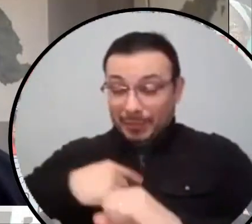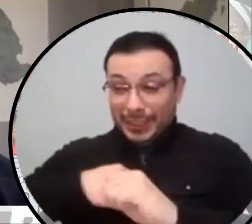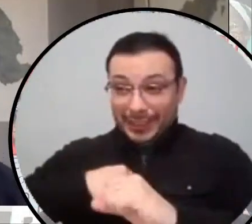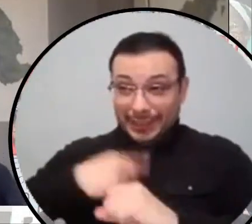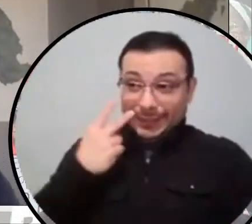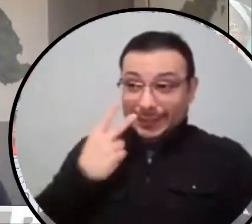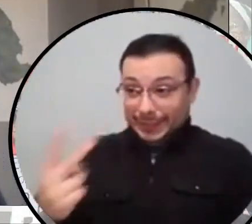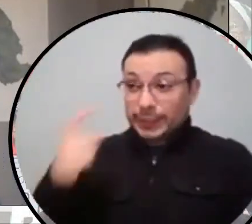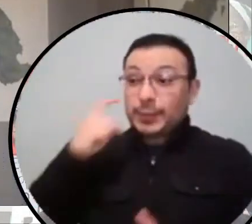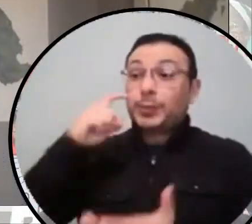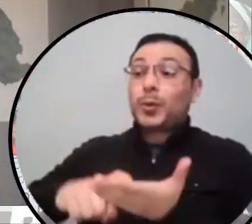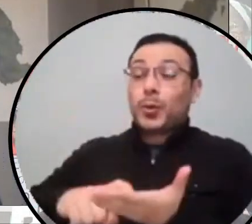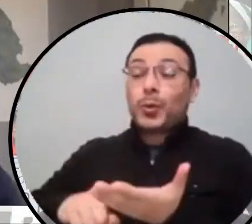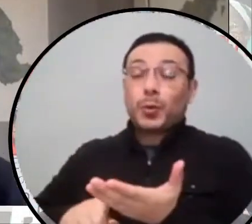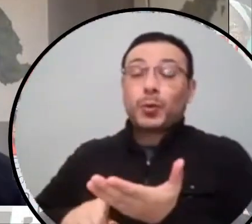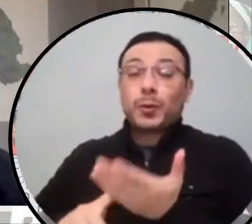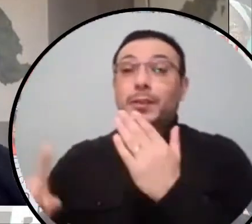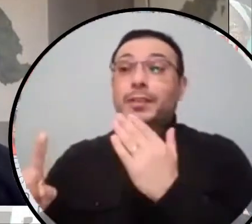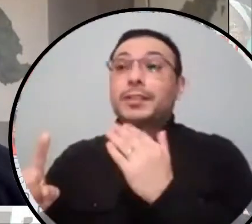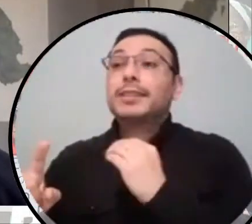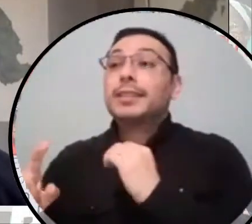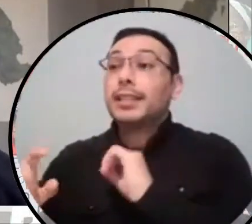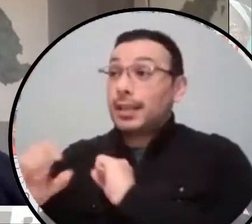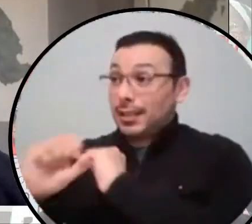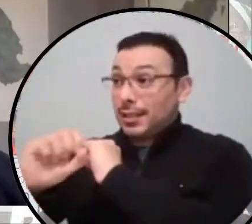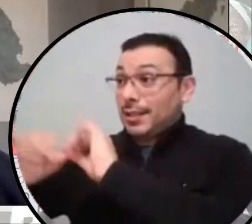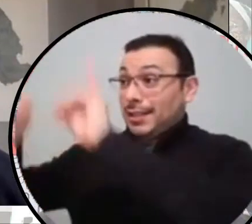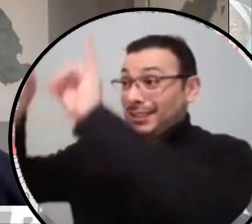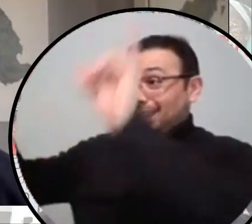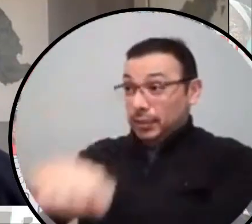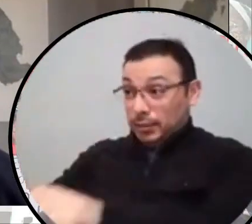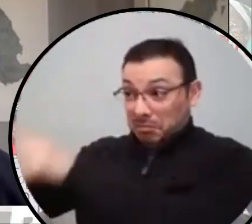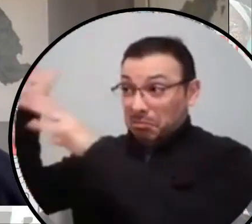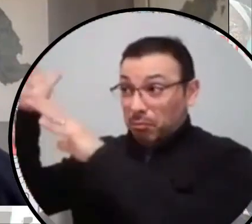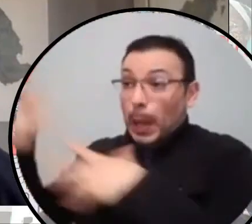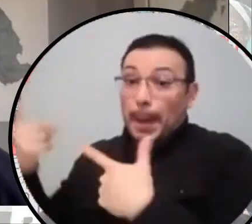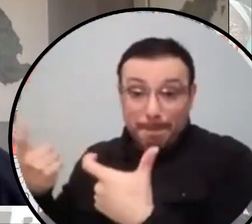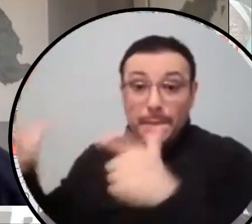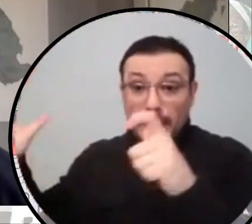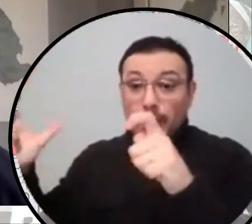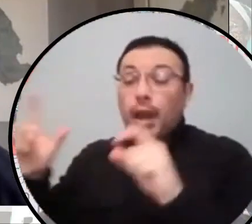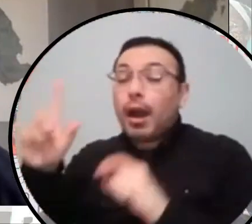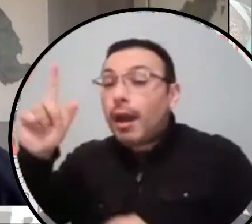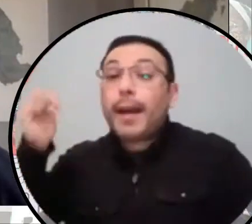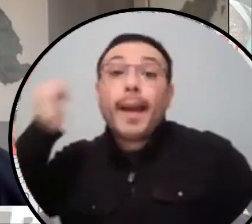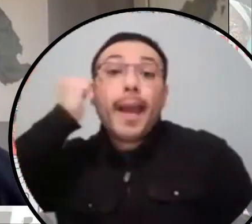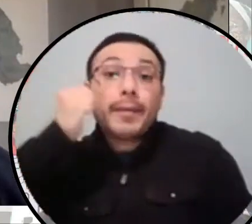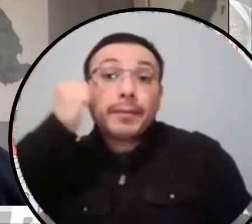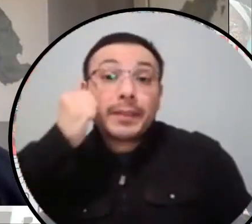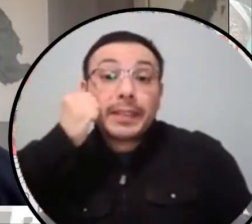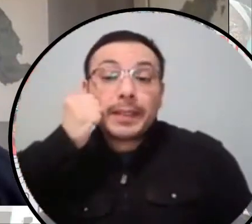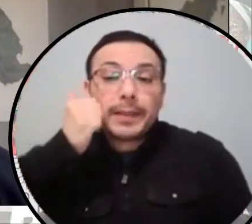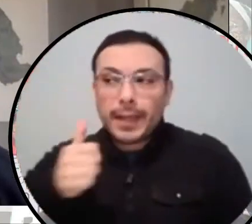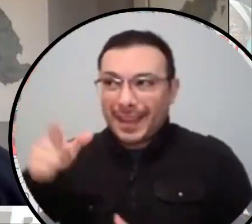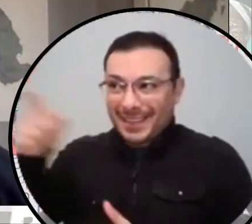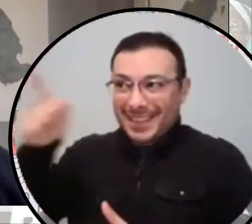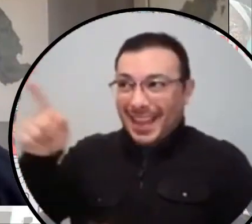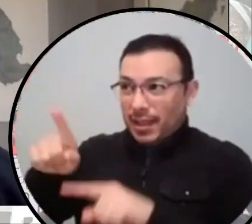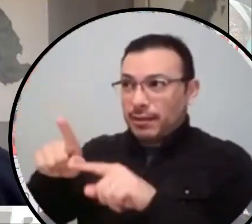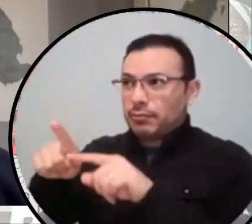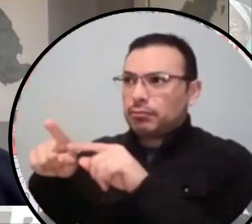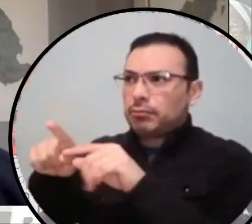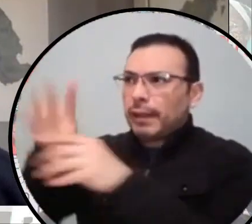in some ways helping us do in the practical day to day is it's a, it's, um, um, measuring stick that lets us